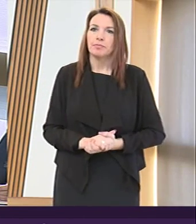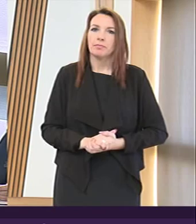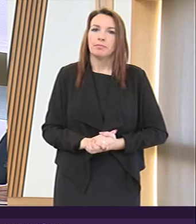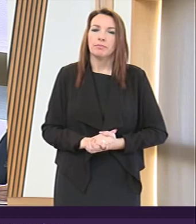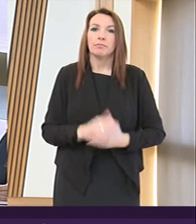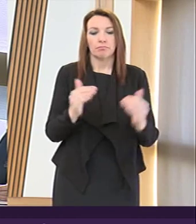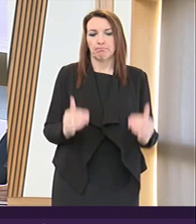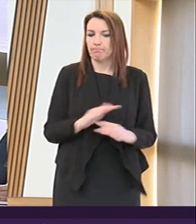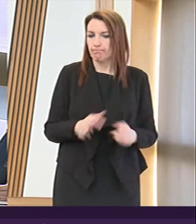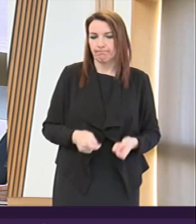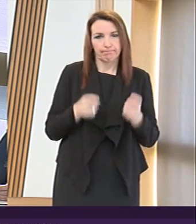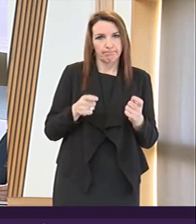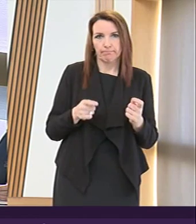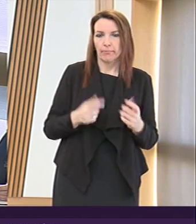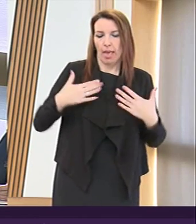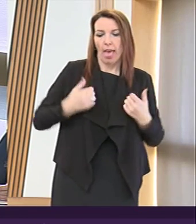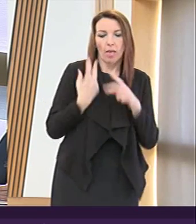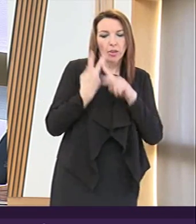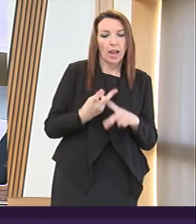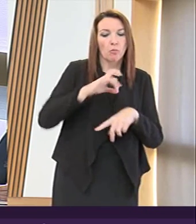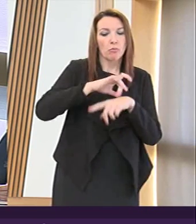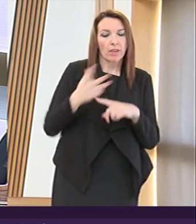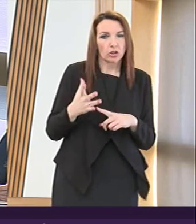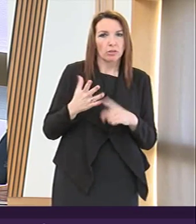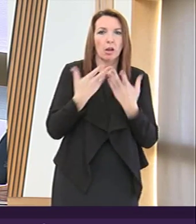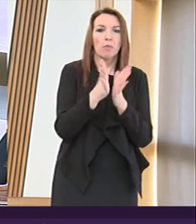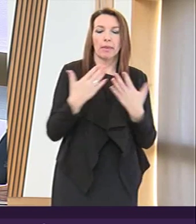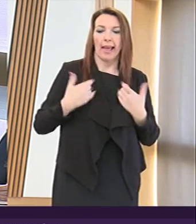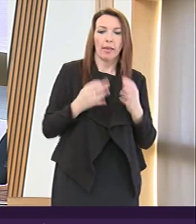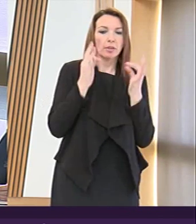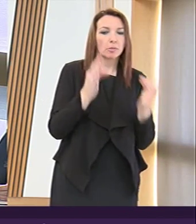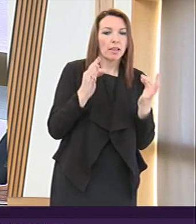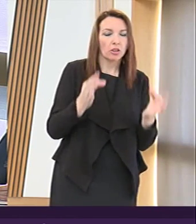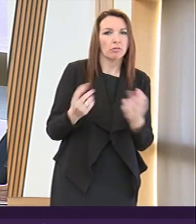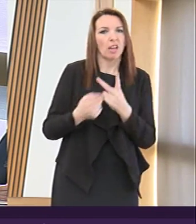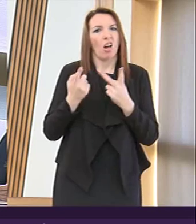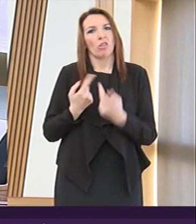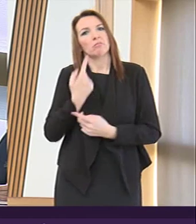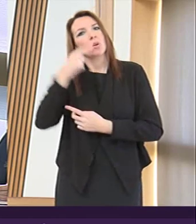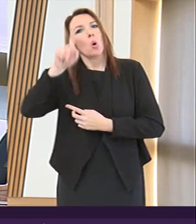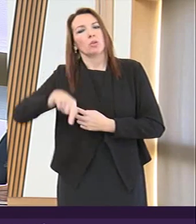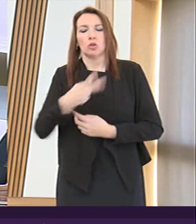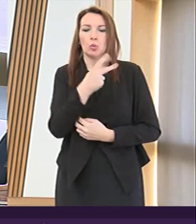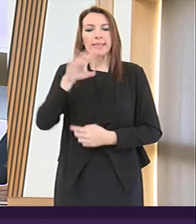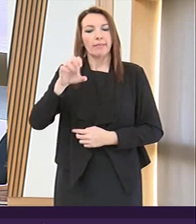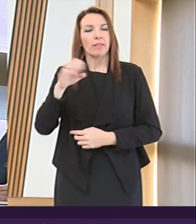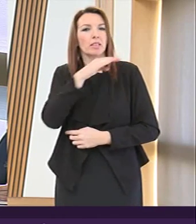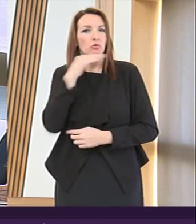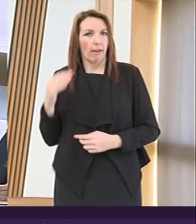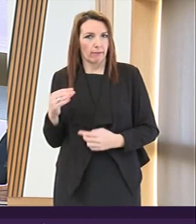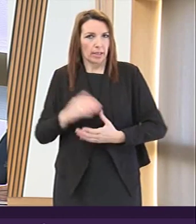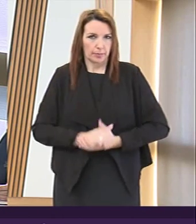Nor on the Health Care Professions Public Health Specialists and Miscellaneous Amendments Order 2015 Draft